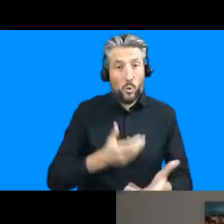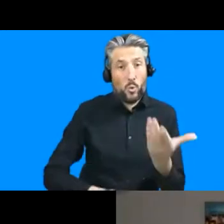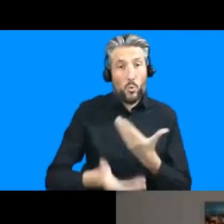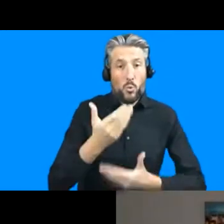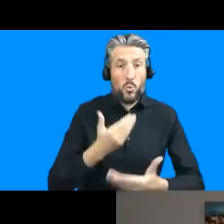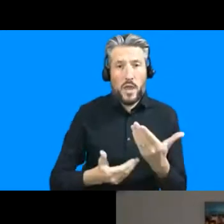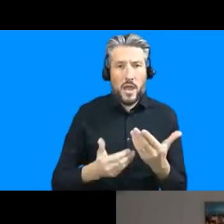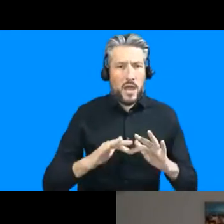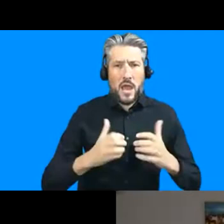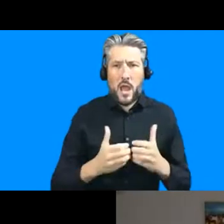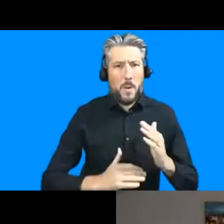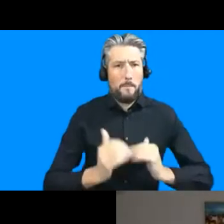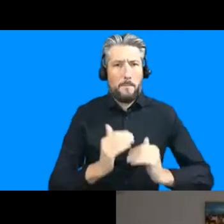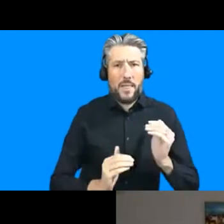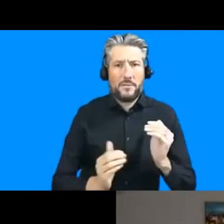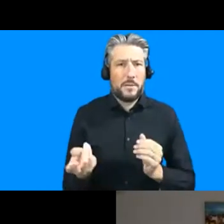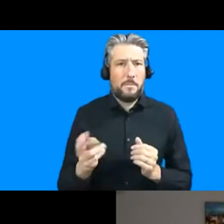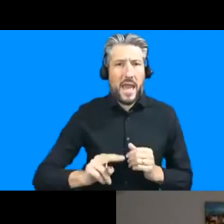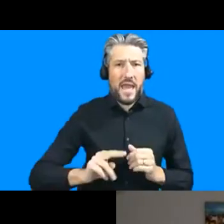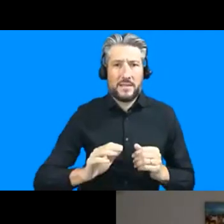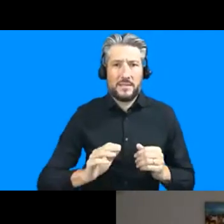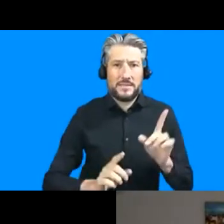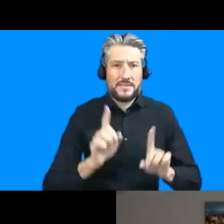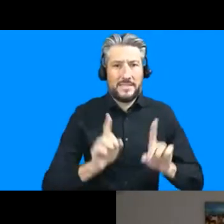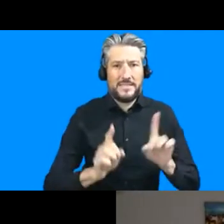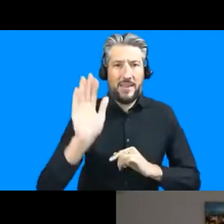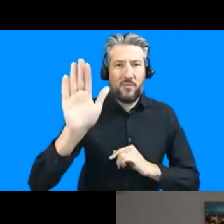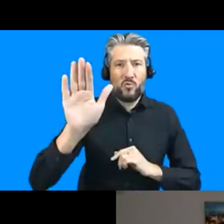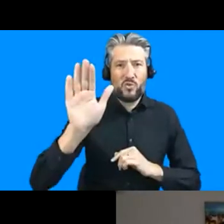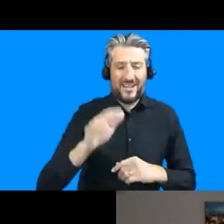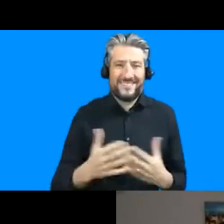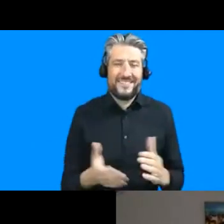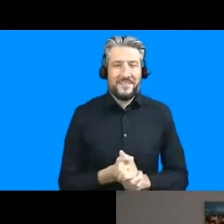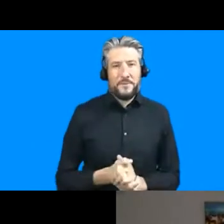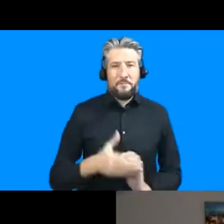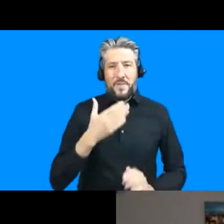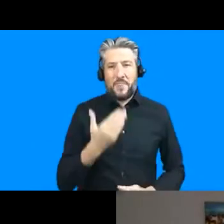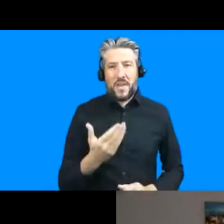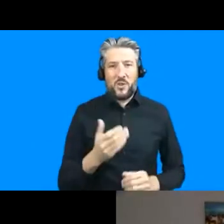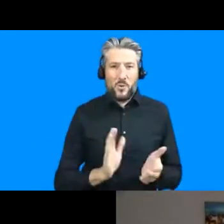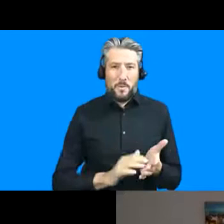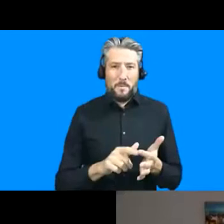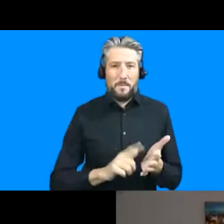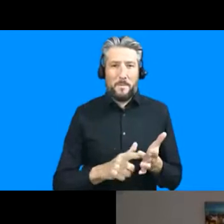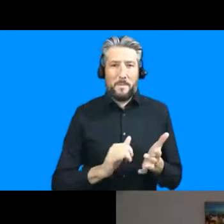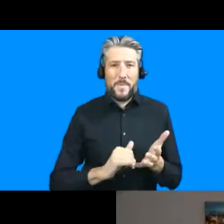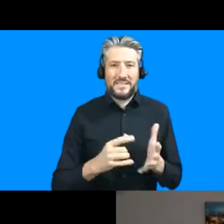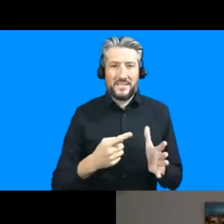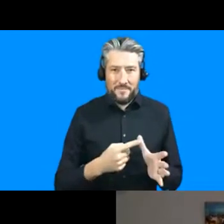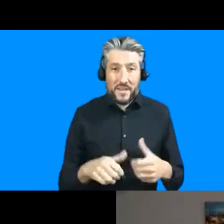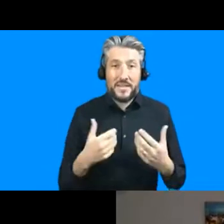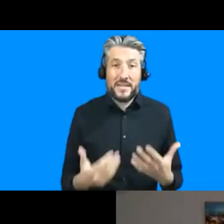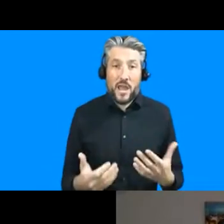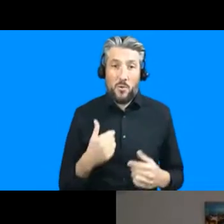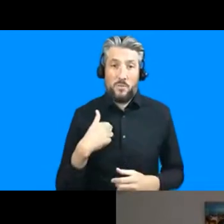better in cities of the future what are the implications thank you so much melissa so i'm going to do some screen sharing uh